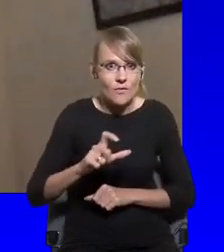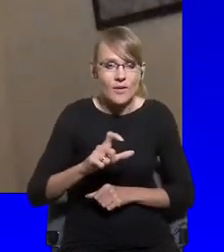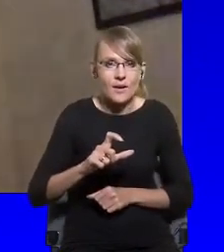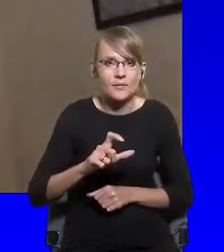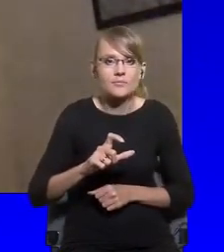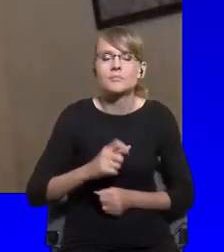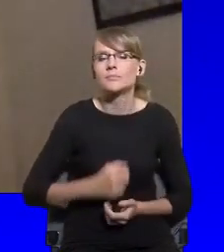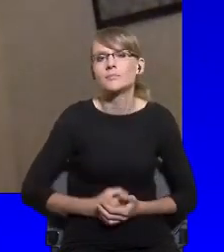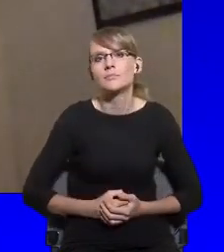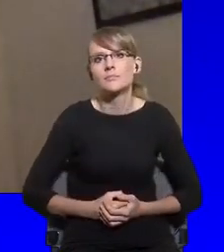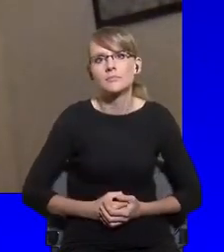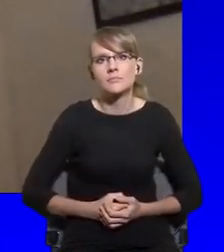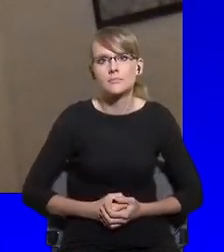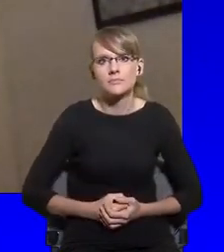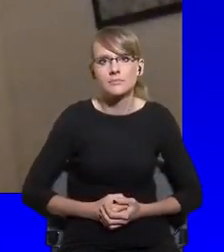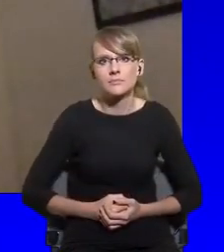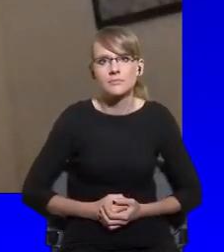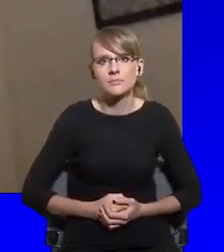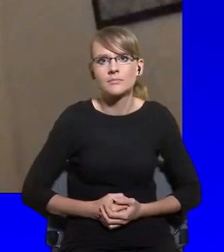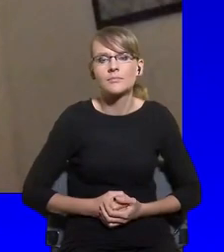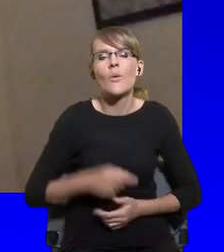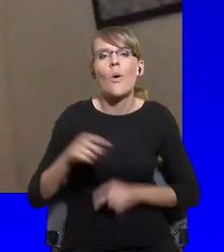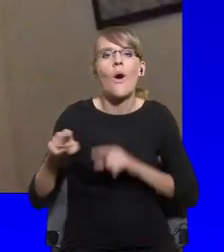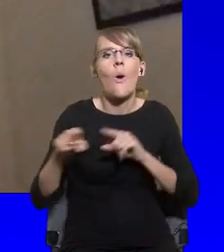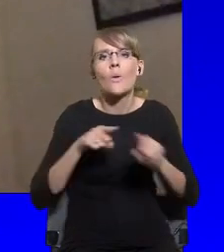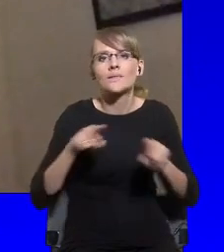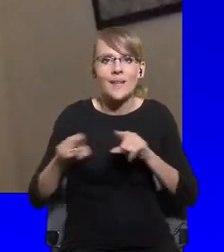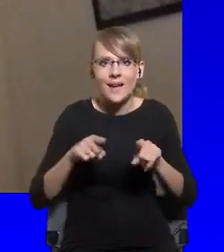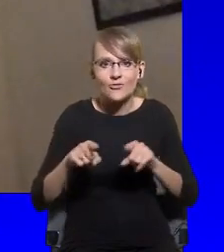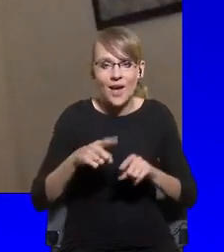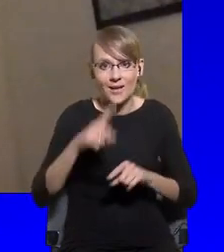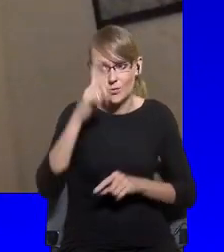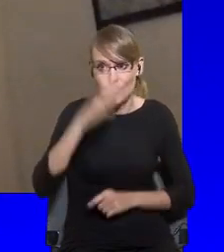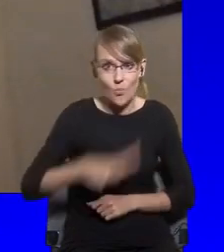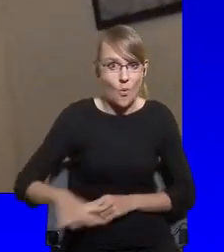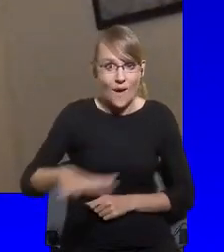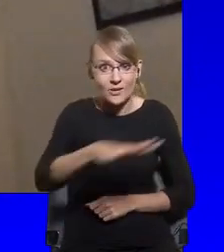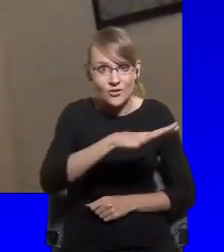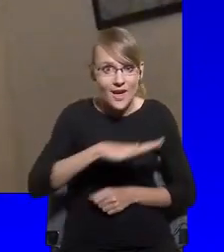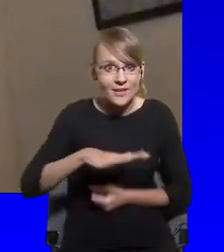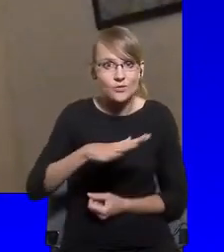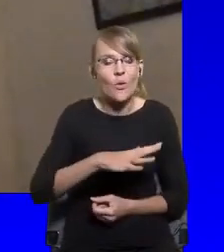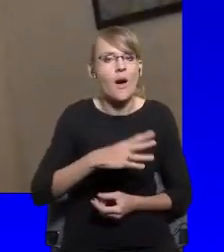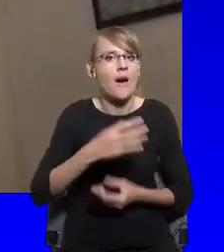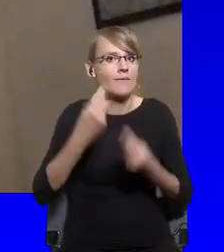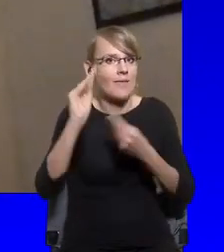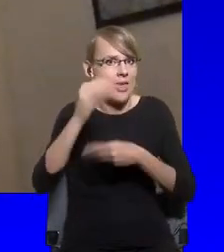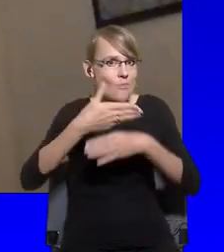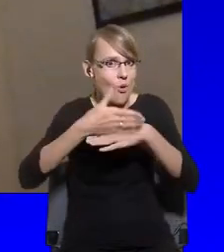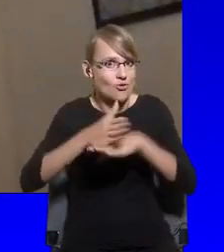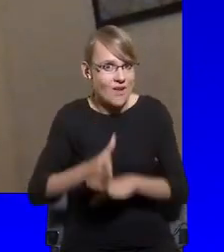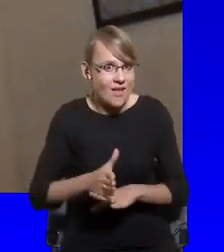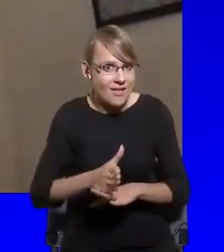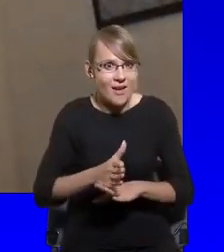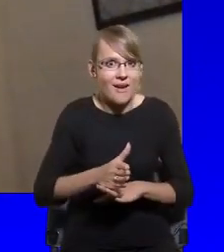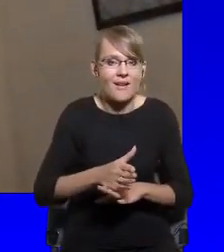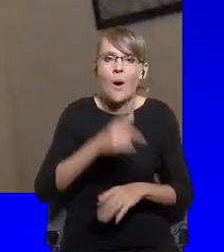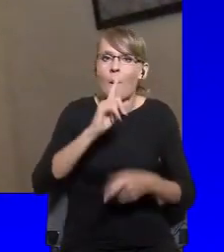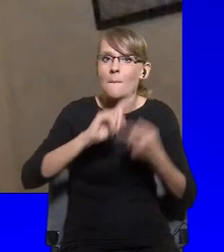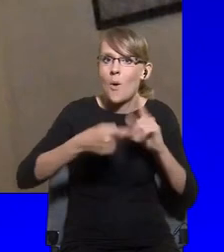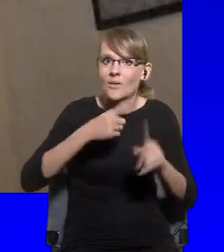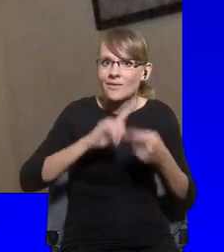has meant that our societies are more segregated, tend to have a politics more based around identity and envy,